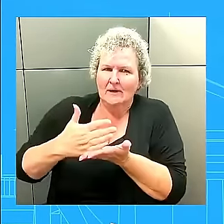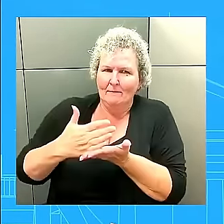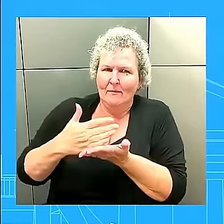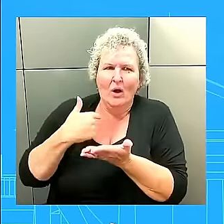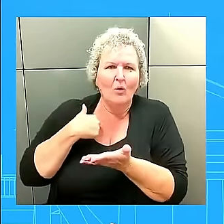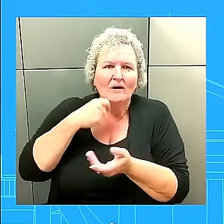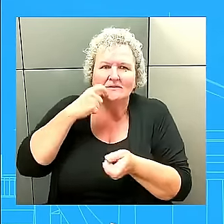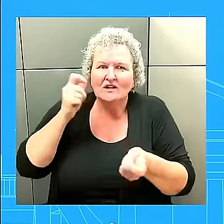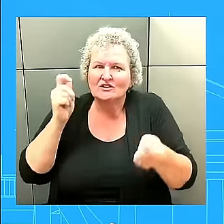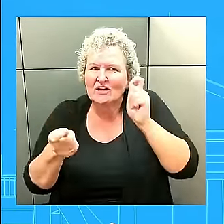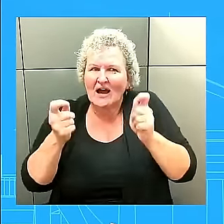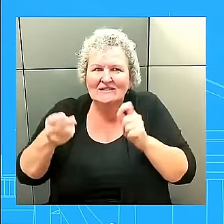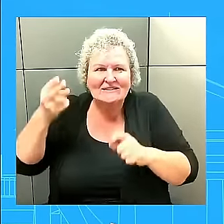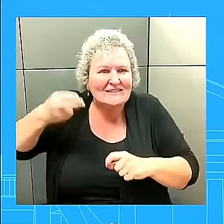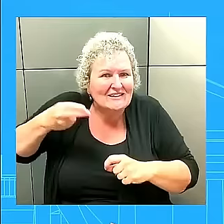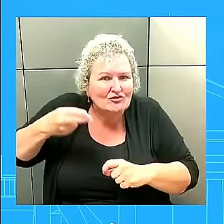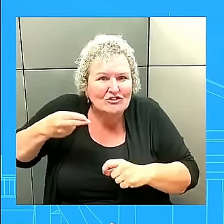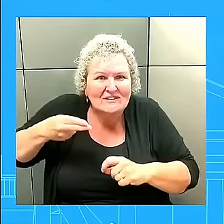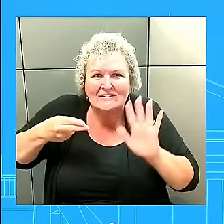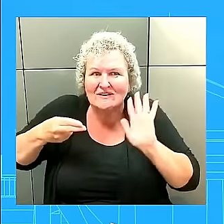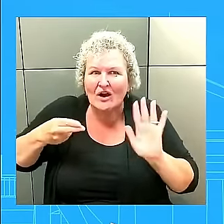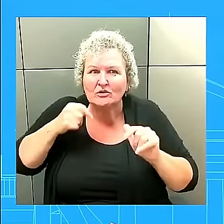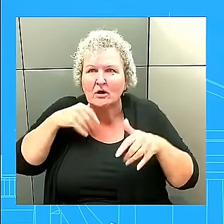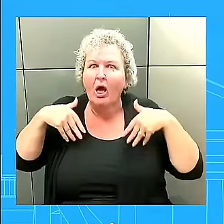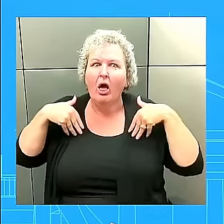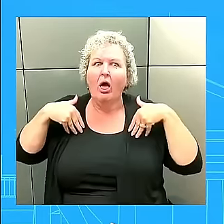Ukraine's staunchest and most